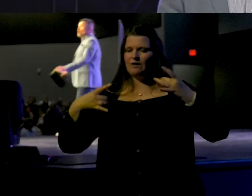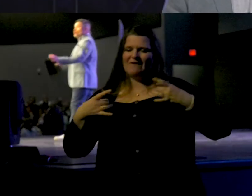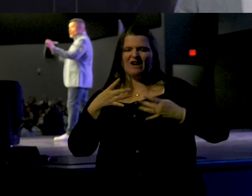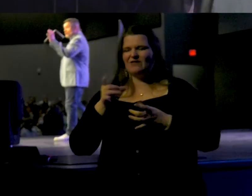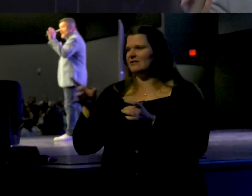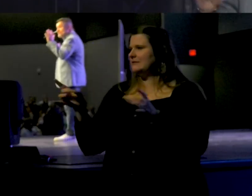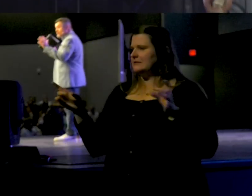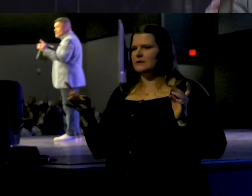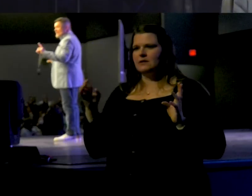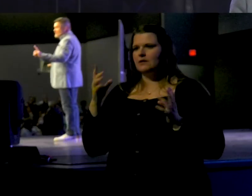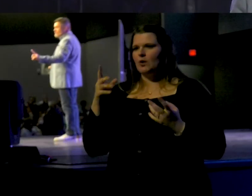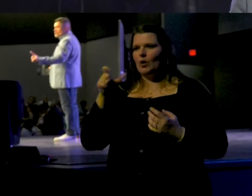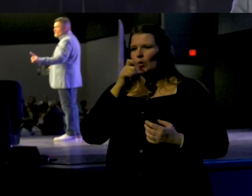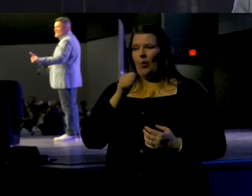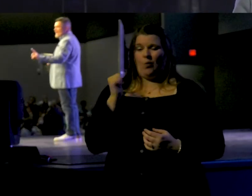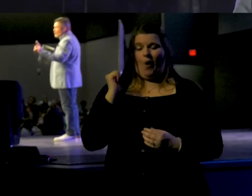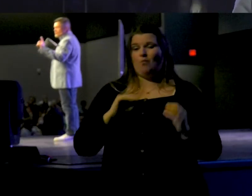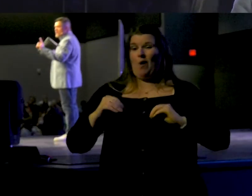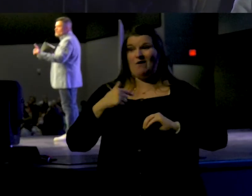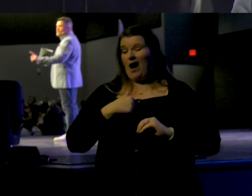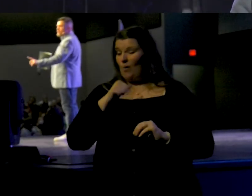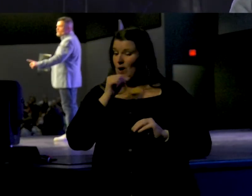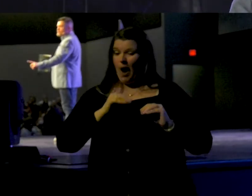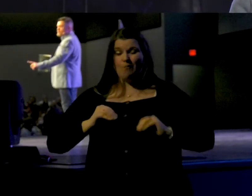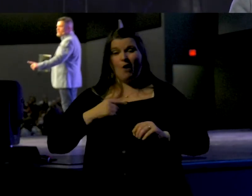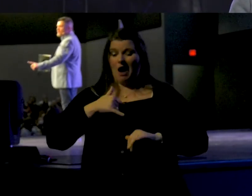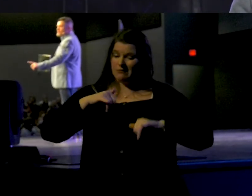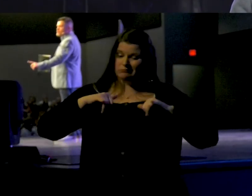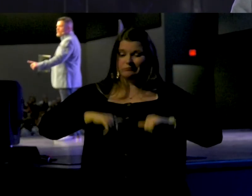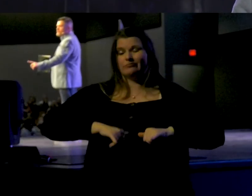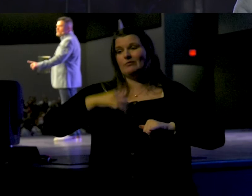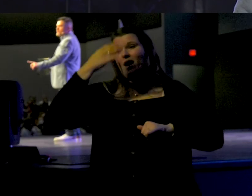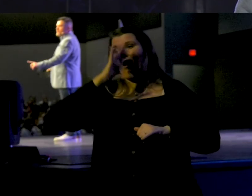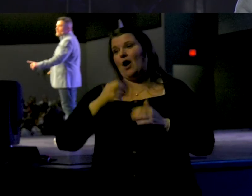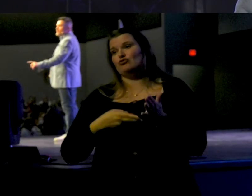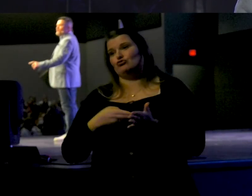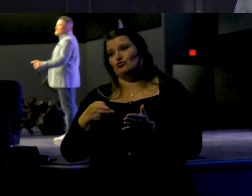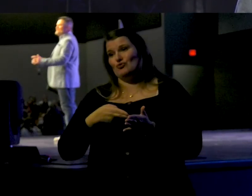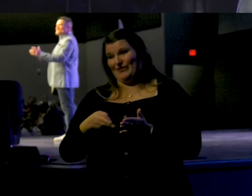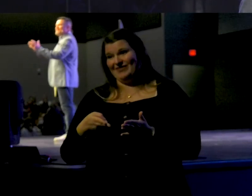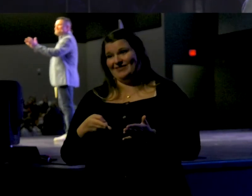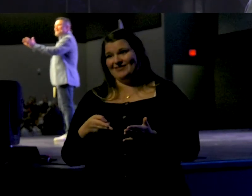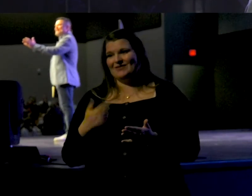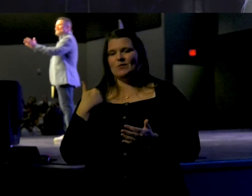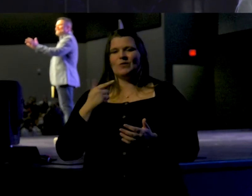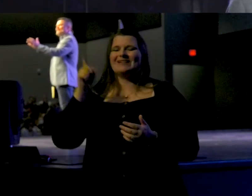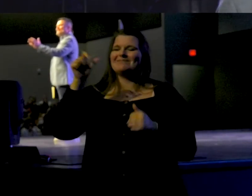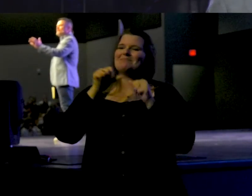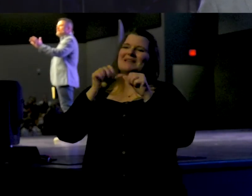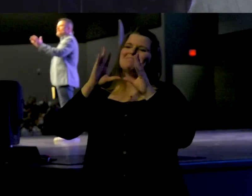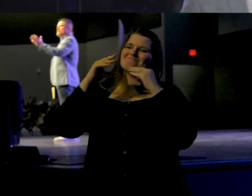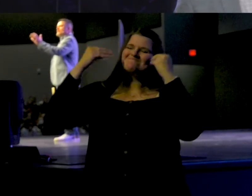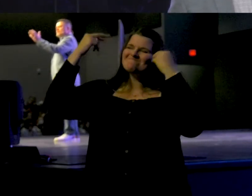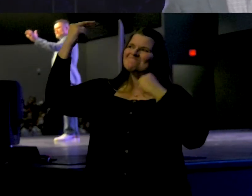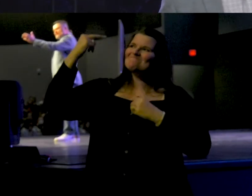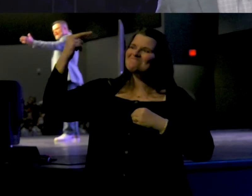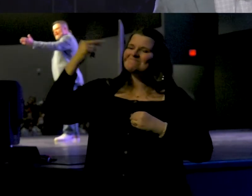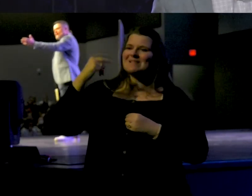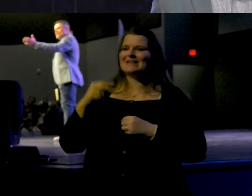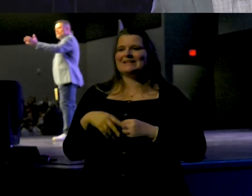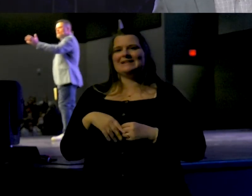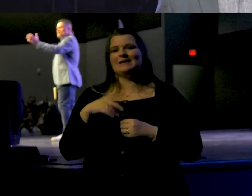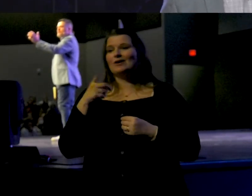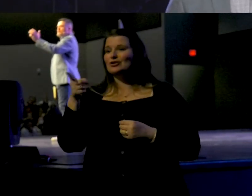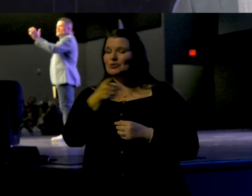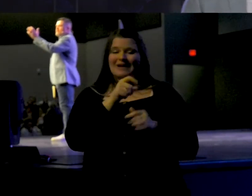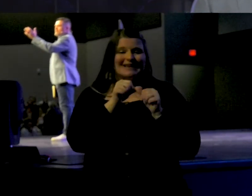people who will not move, I'm not moving, I will not move off the truth of God's Word. We just keep smiling, keep being